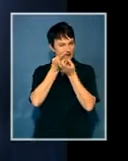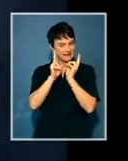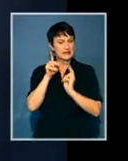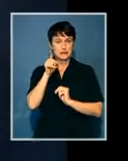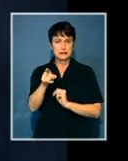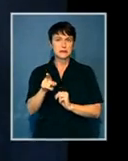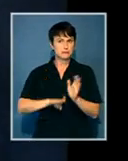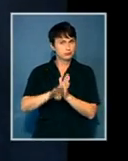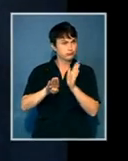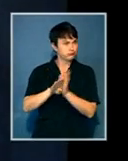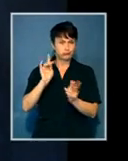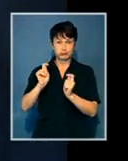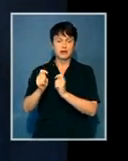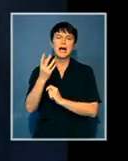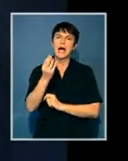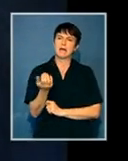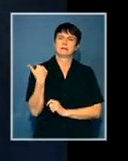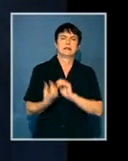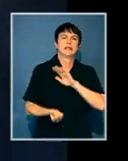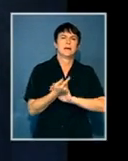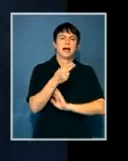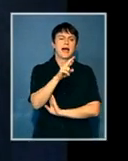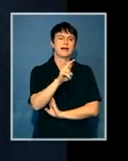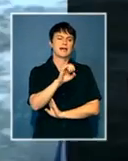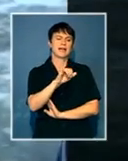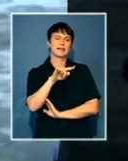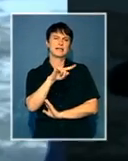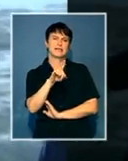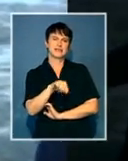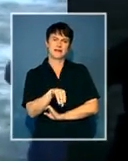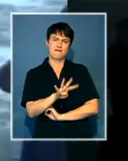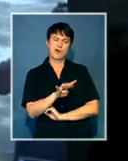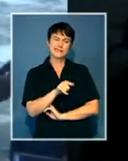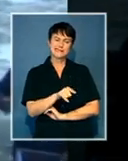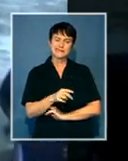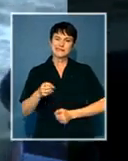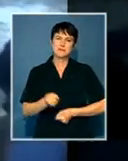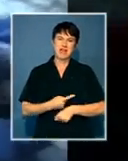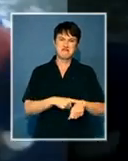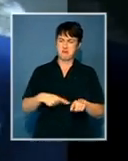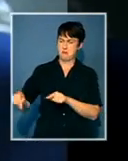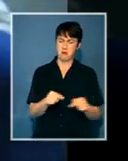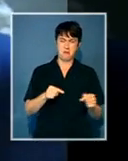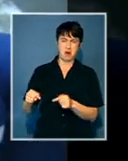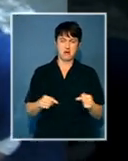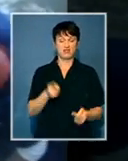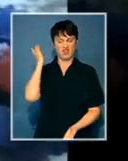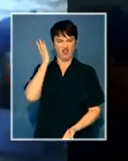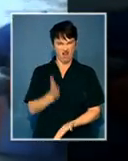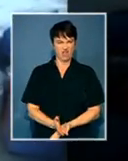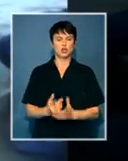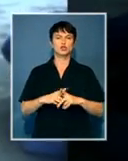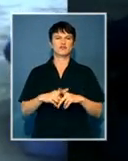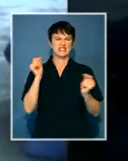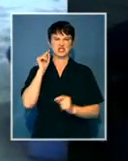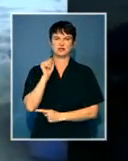transformation. The Rates IV incident, which fueled racial tensions on campus, marked the turning point. The saga emanated from